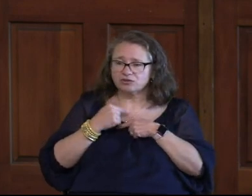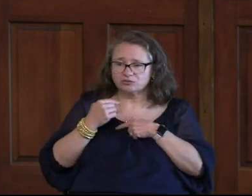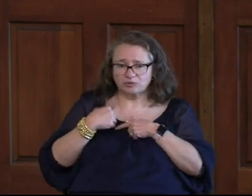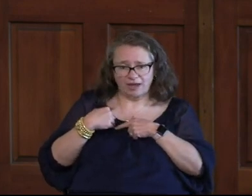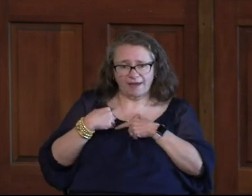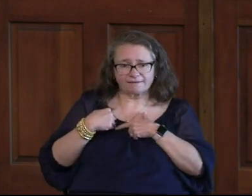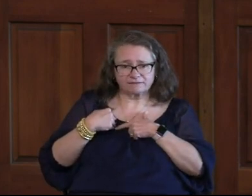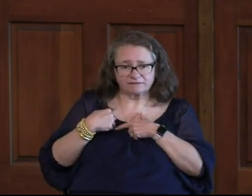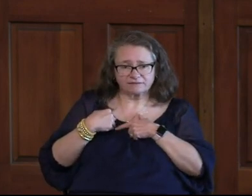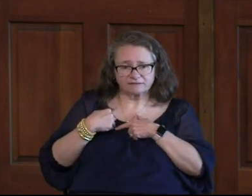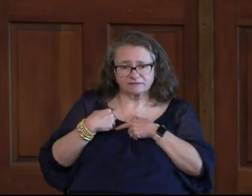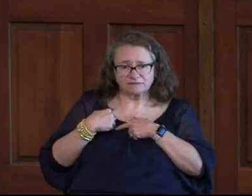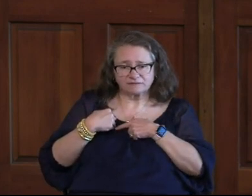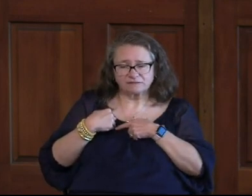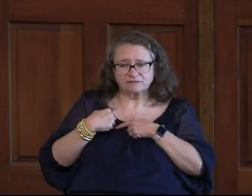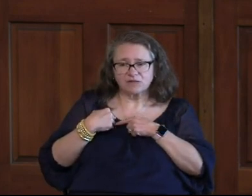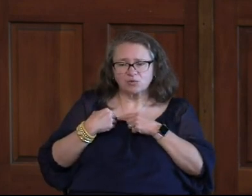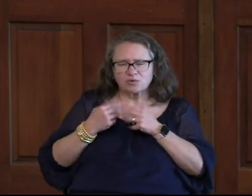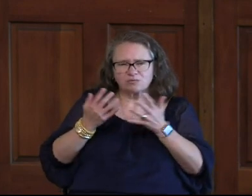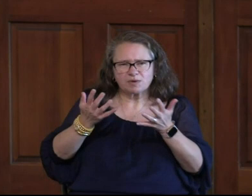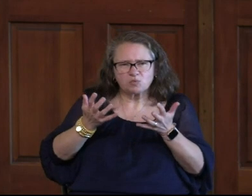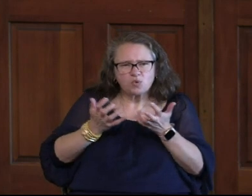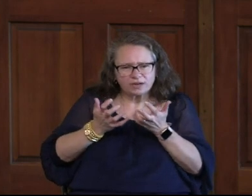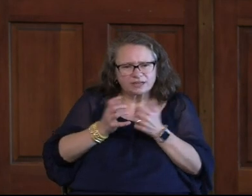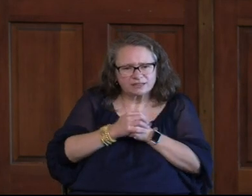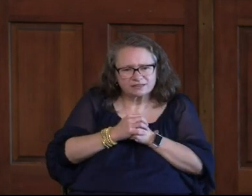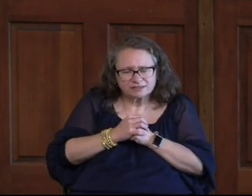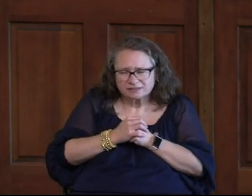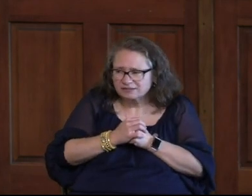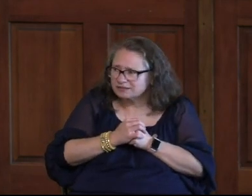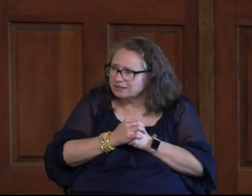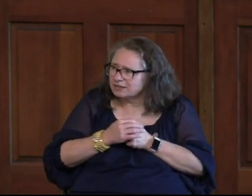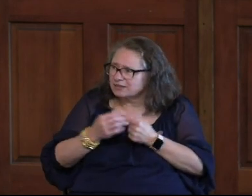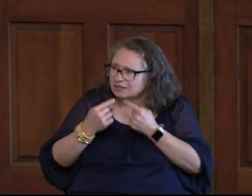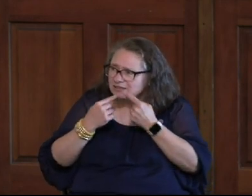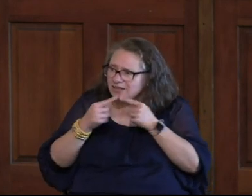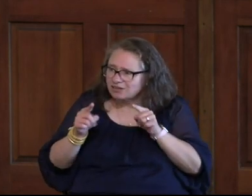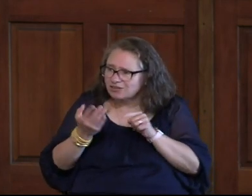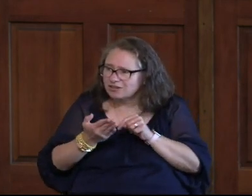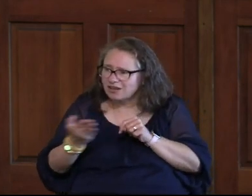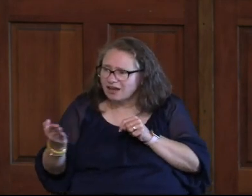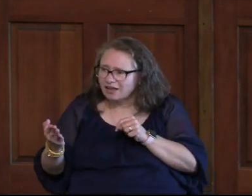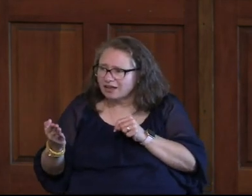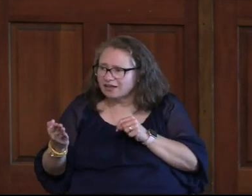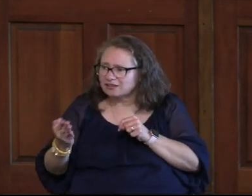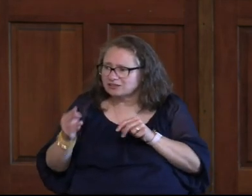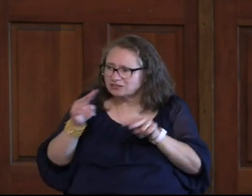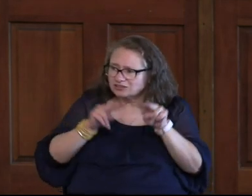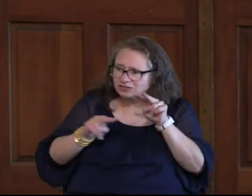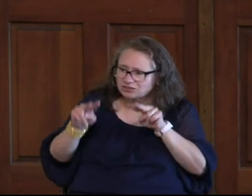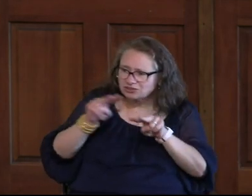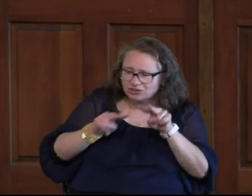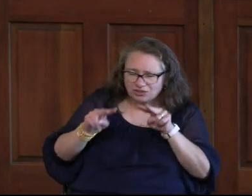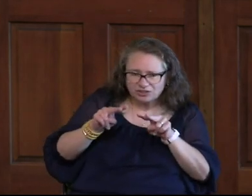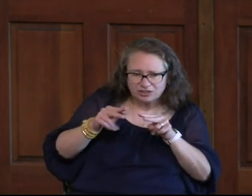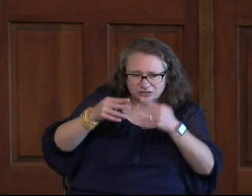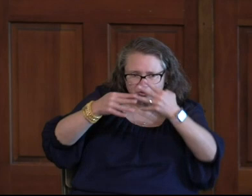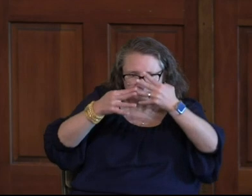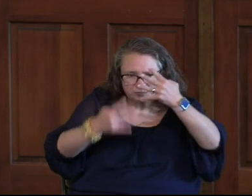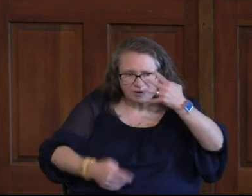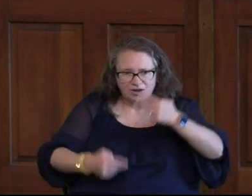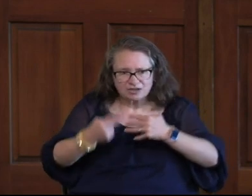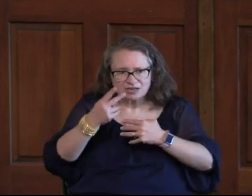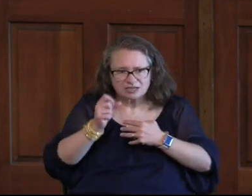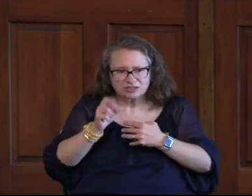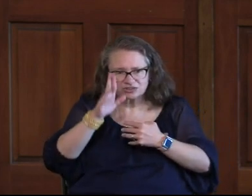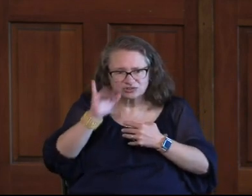Have What Have You Been Thirsting For I Could Tell You Right Now I Can Tell You The Things You Know Look At Your Browser History Look